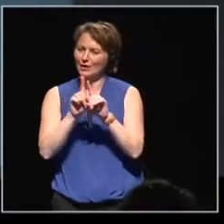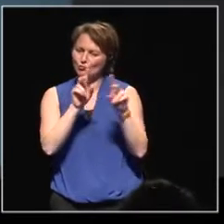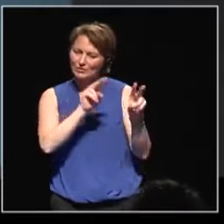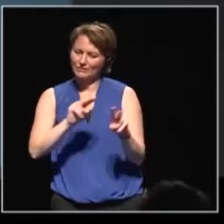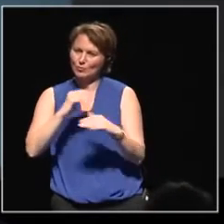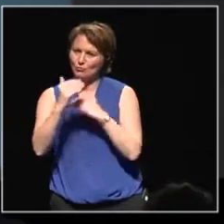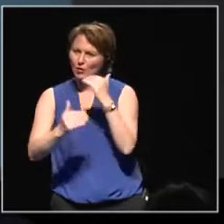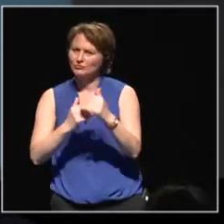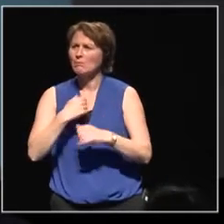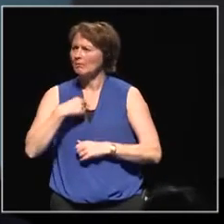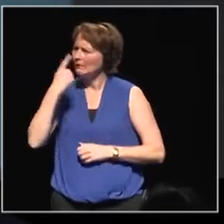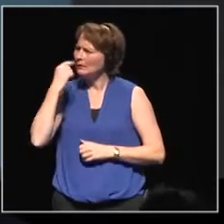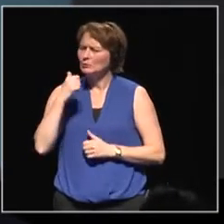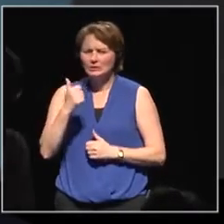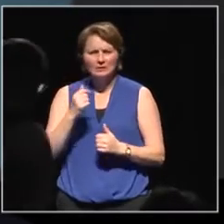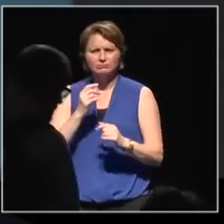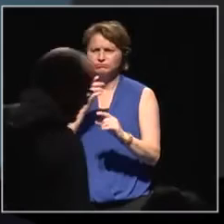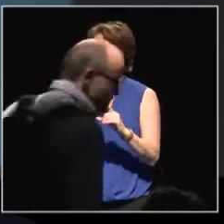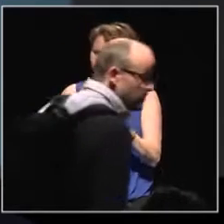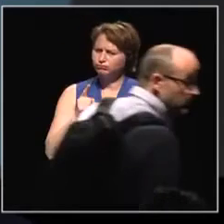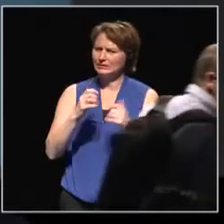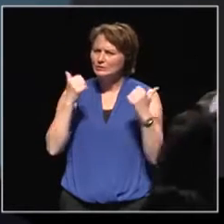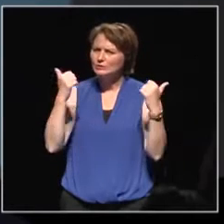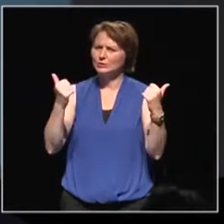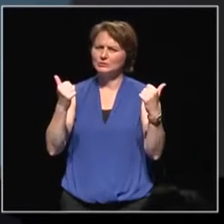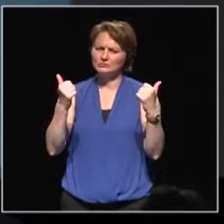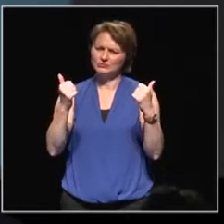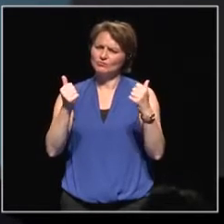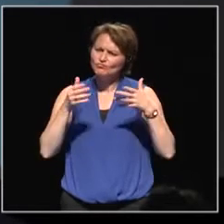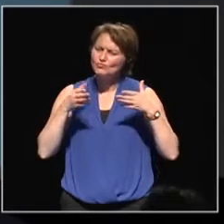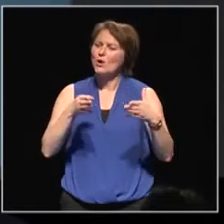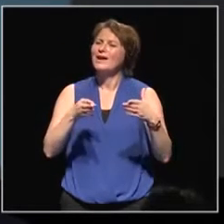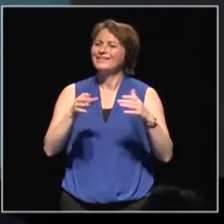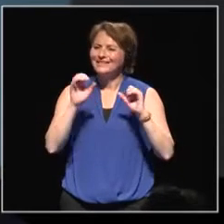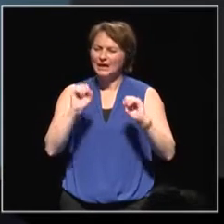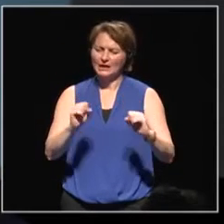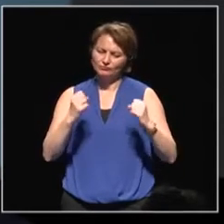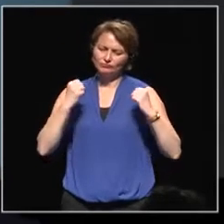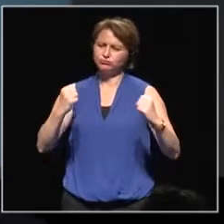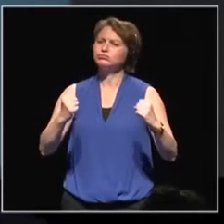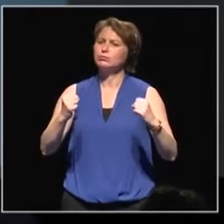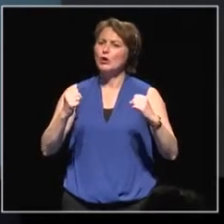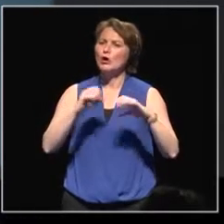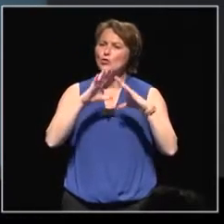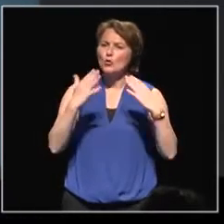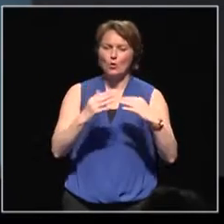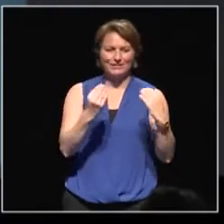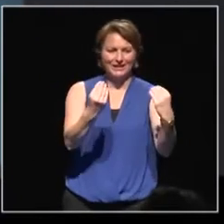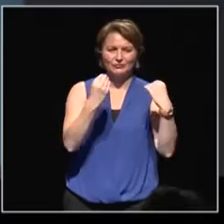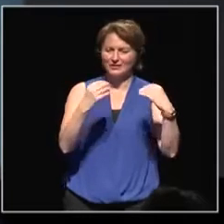effective and practical mechanism for strengthening the quality of global education and reach in Europe.